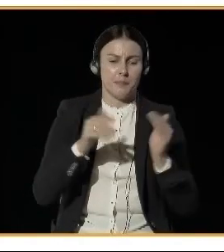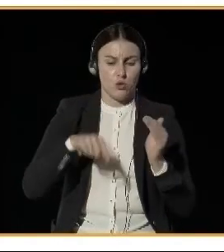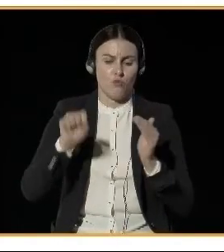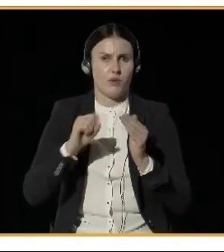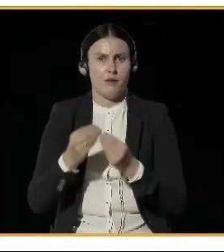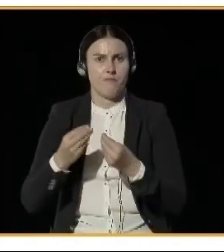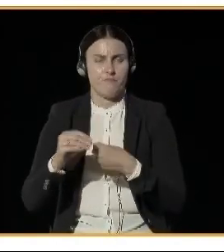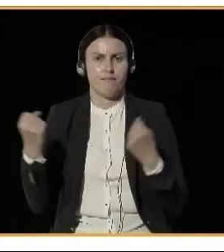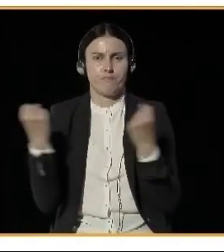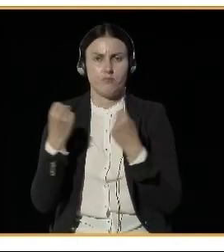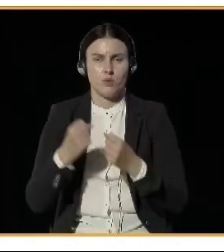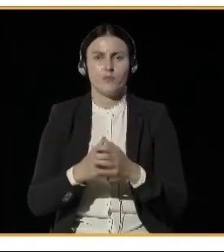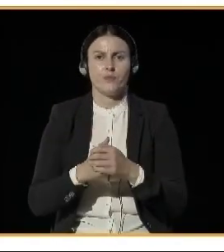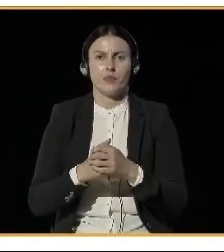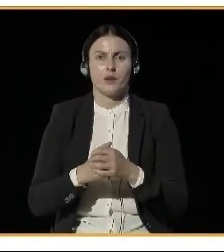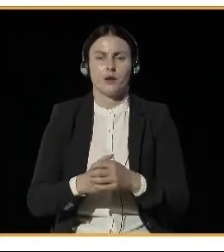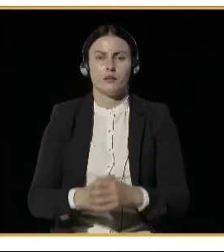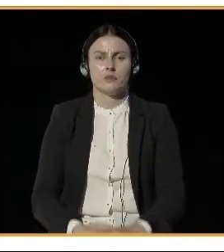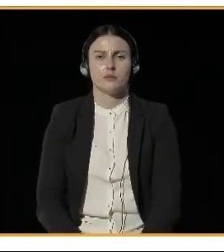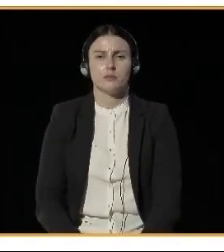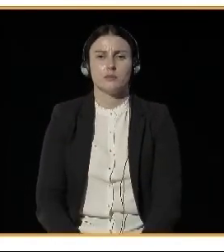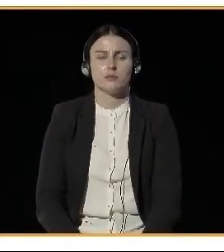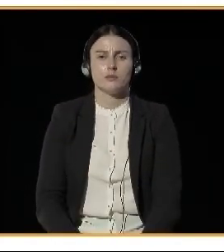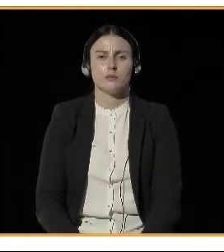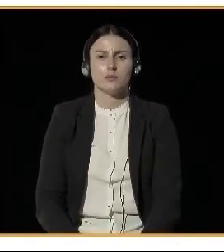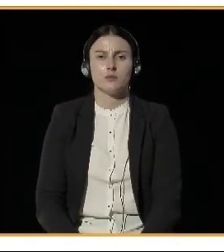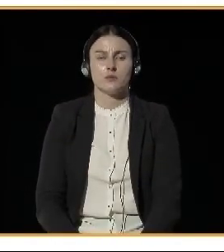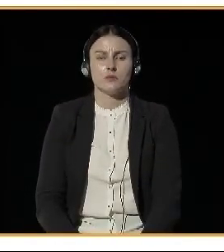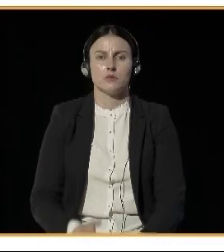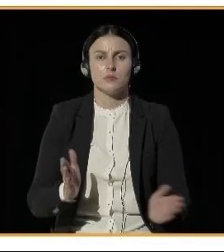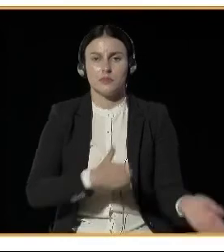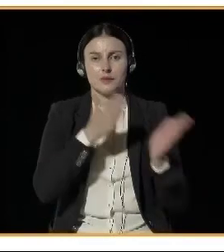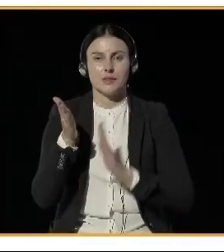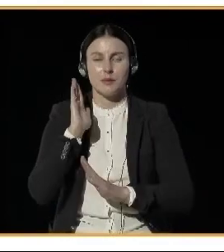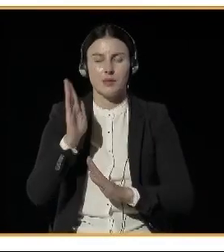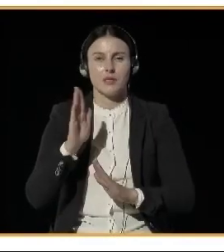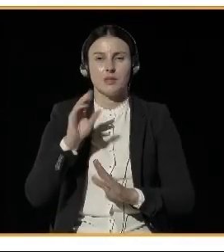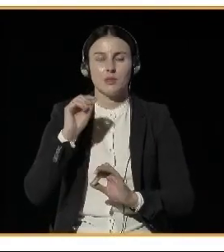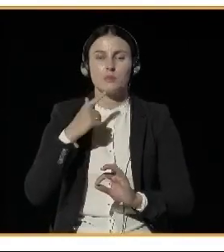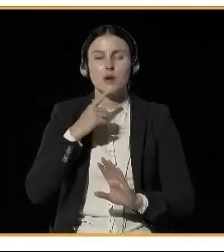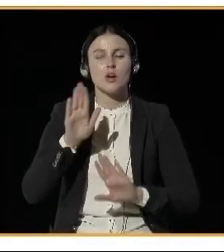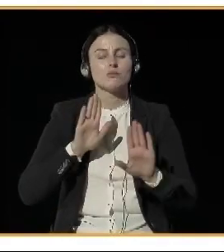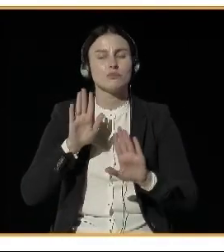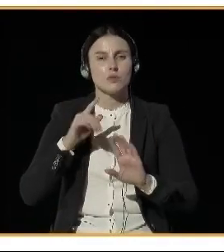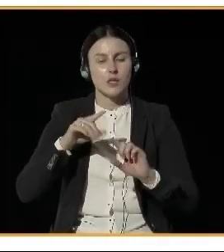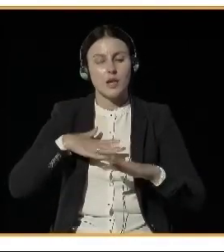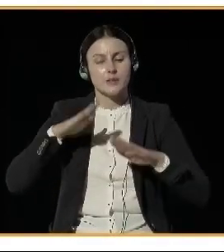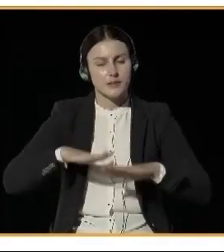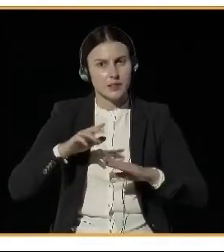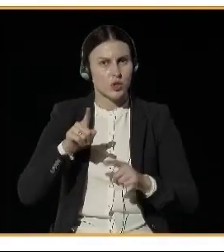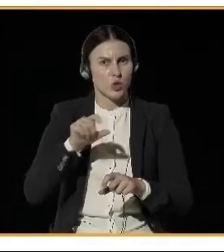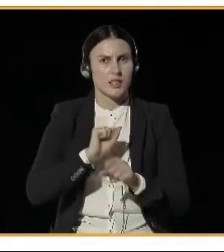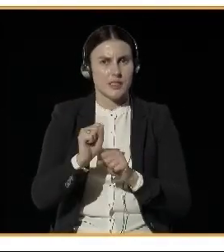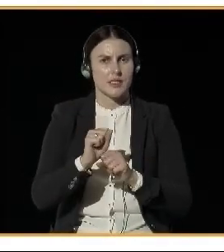I would very much like to invite you to the next session, where we will talk much more in detail